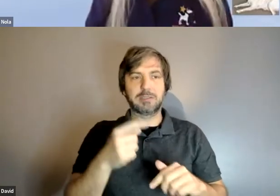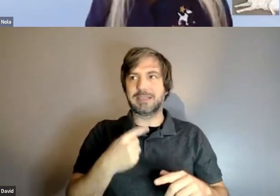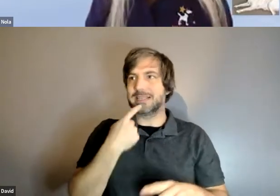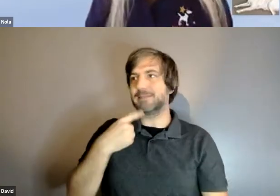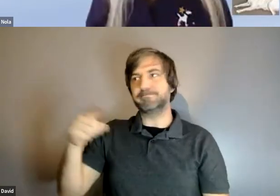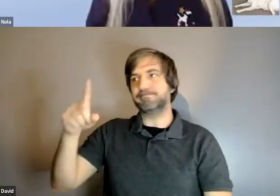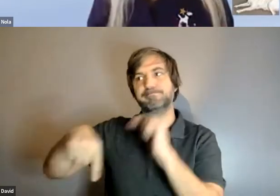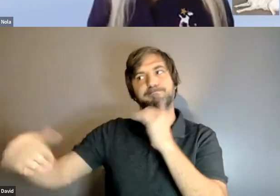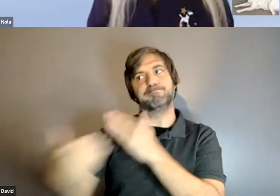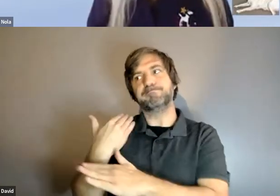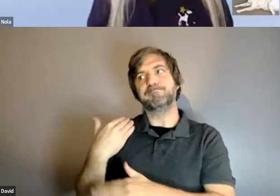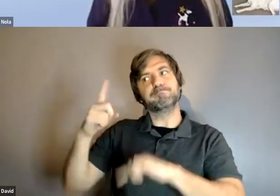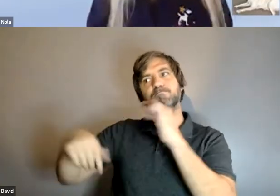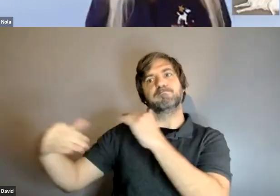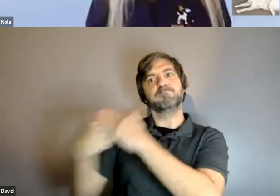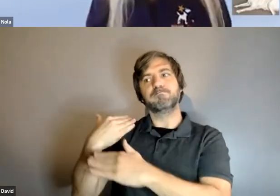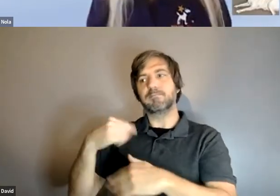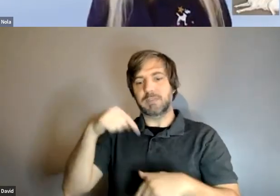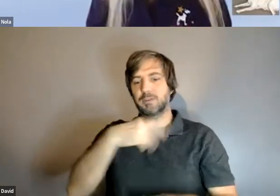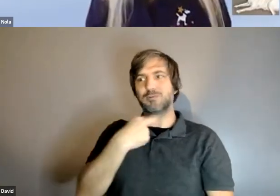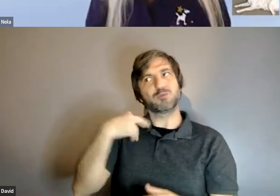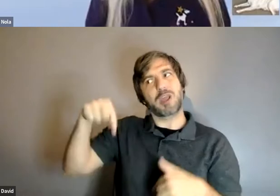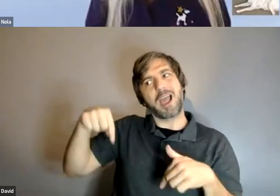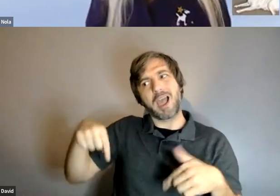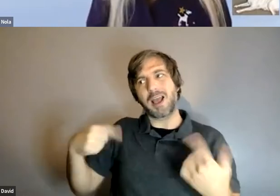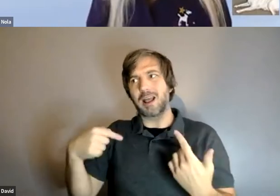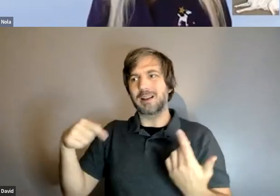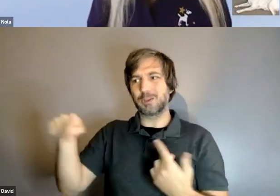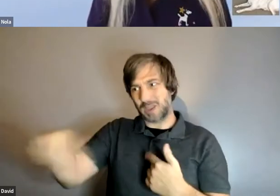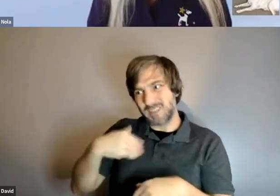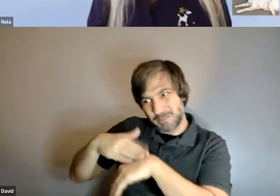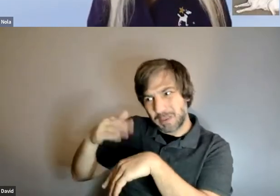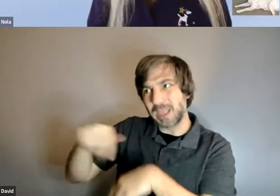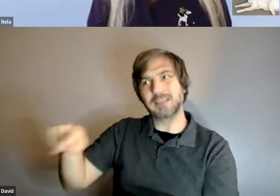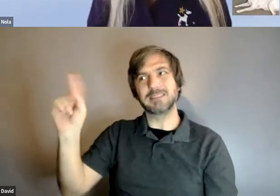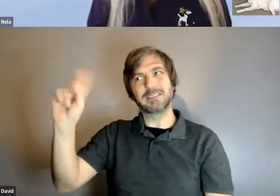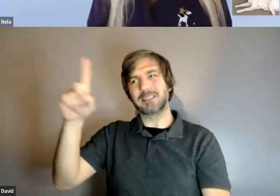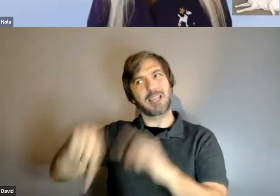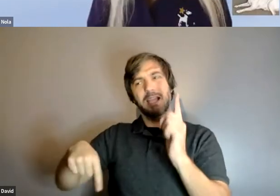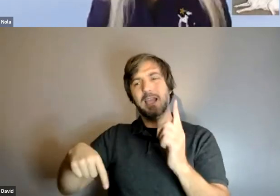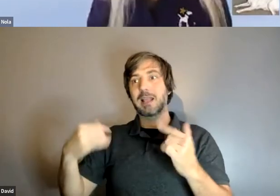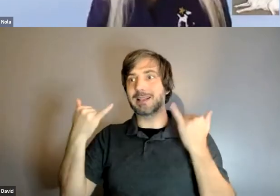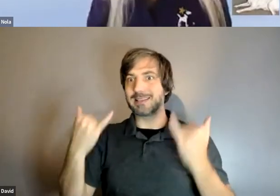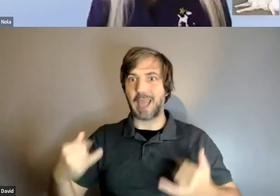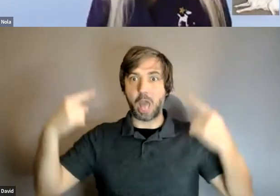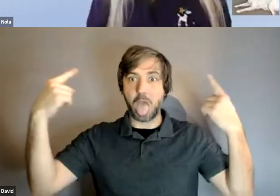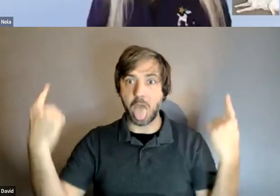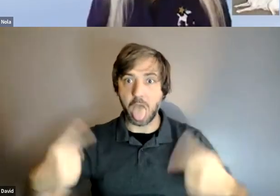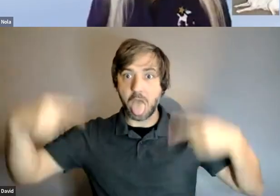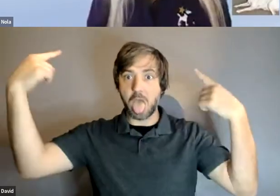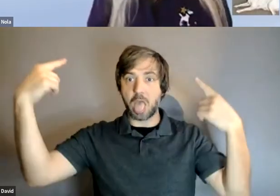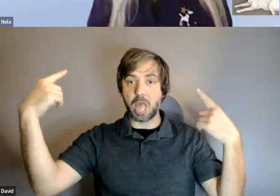come in this venue you cannot come in this restaurant with this pet and then now there's an altercation this